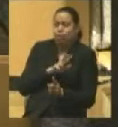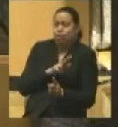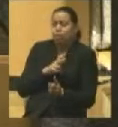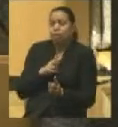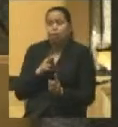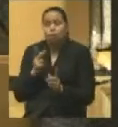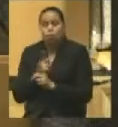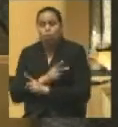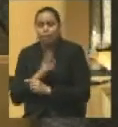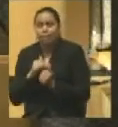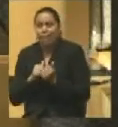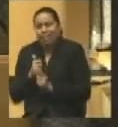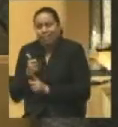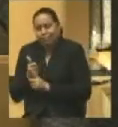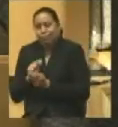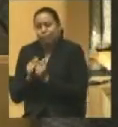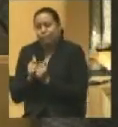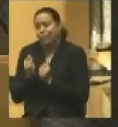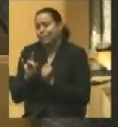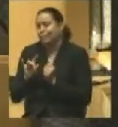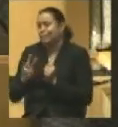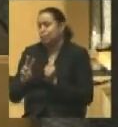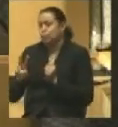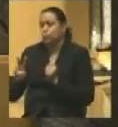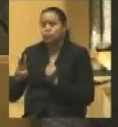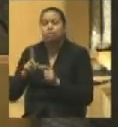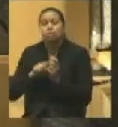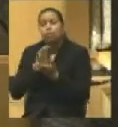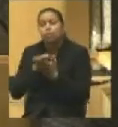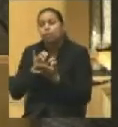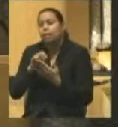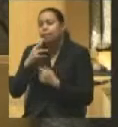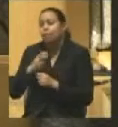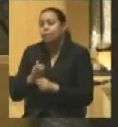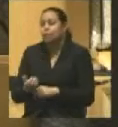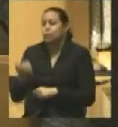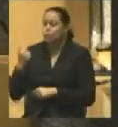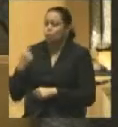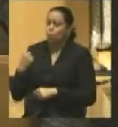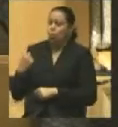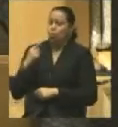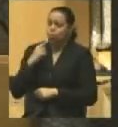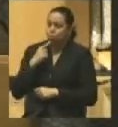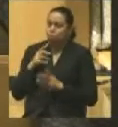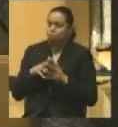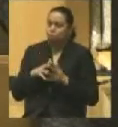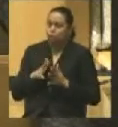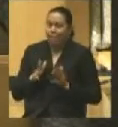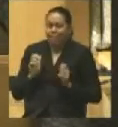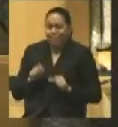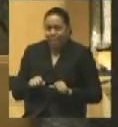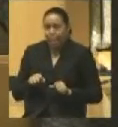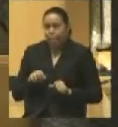he was chosen. He could not, he said, have believed four years ago that one genuine American would or could